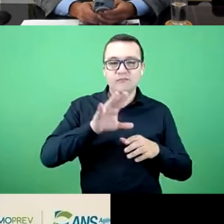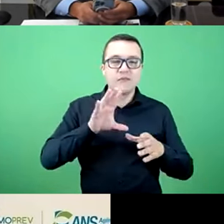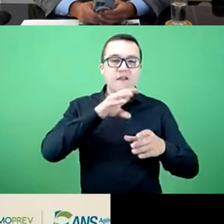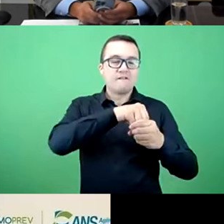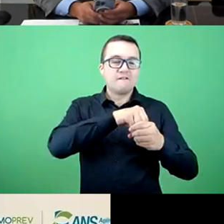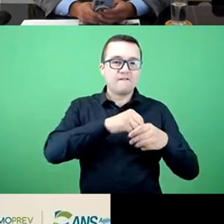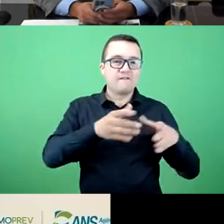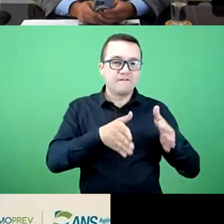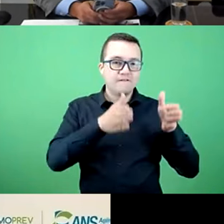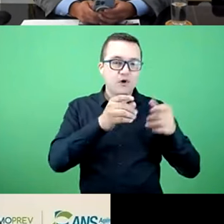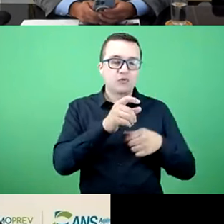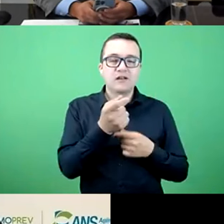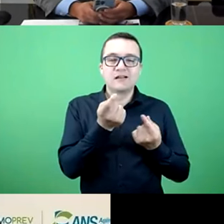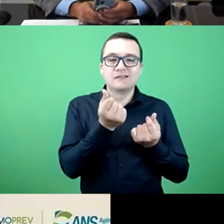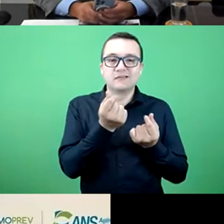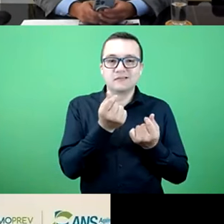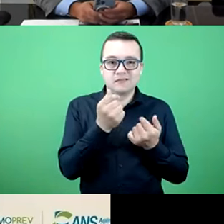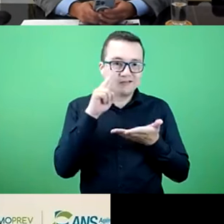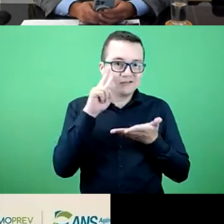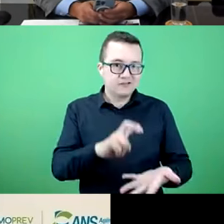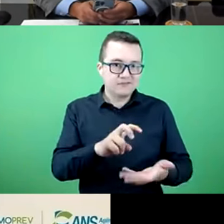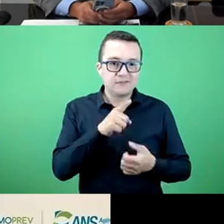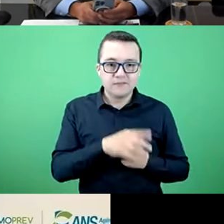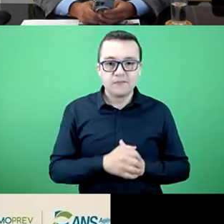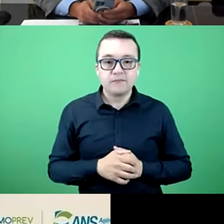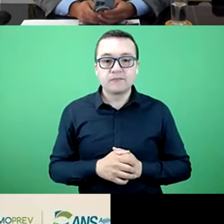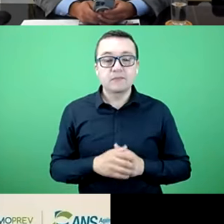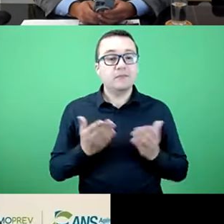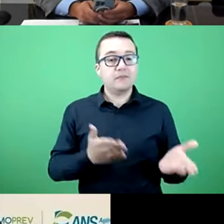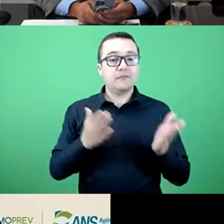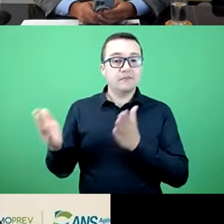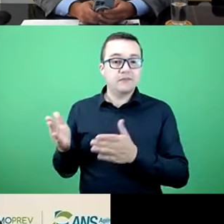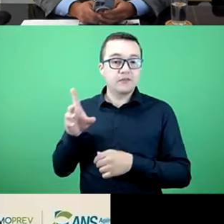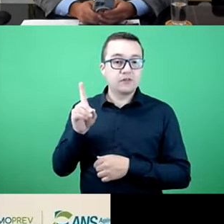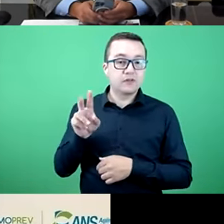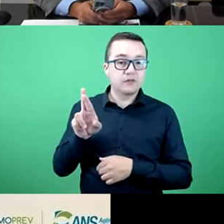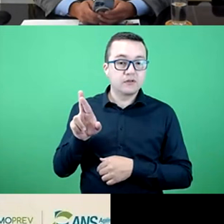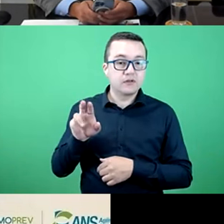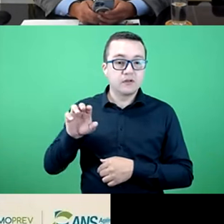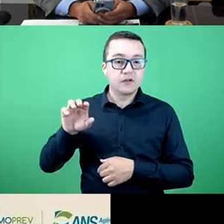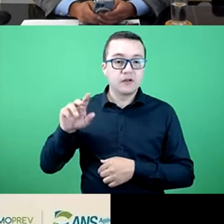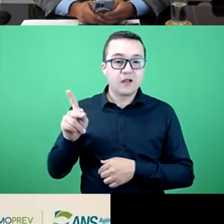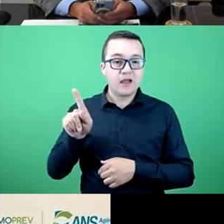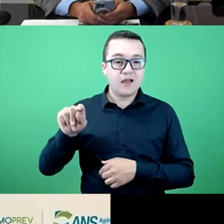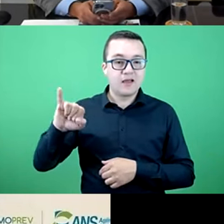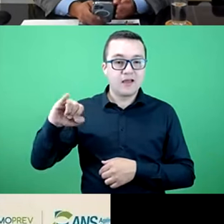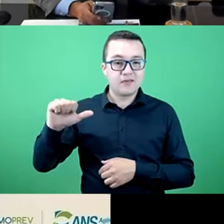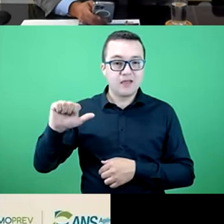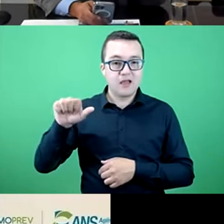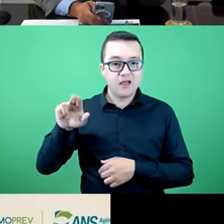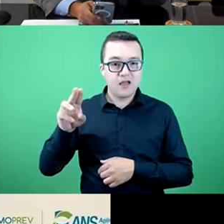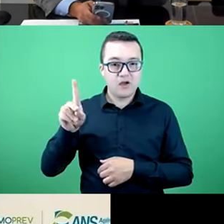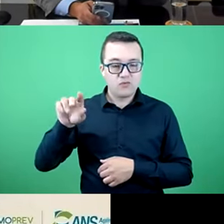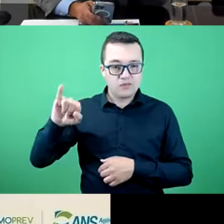science department. I would like to now turn over to Dr. Adi from the National